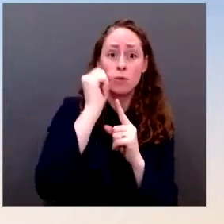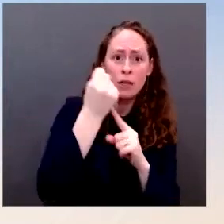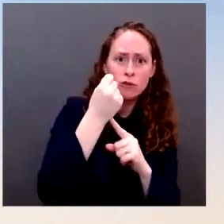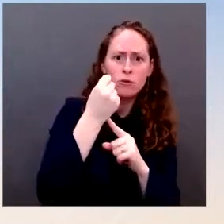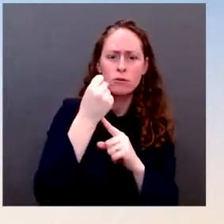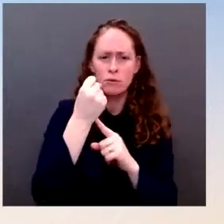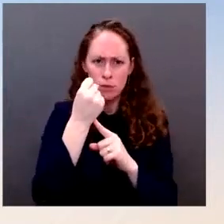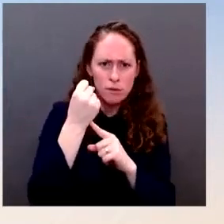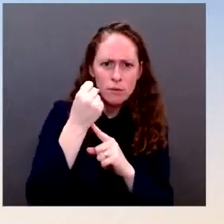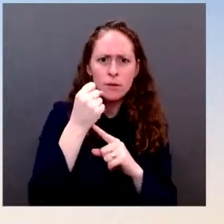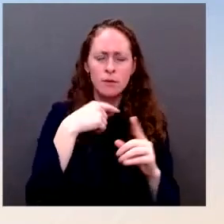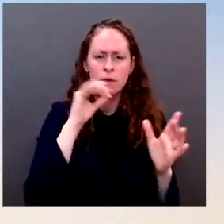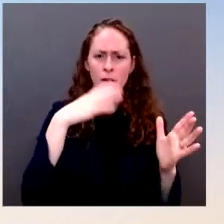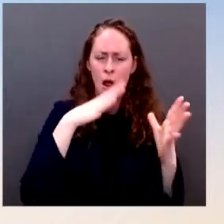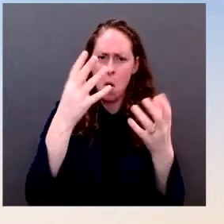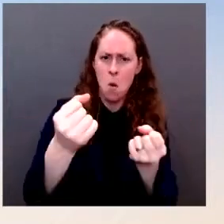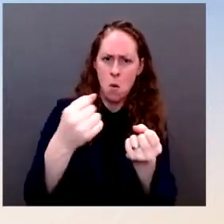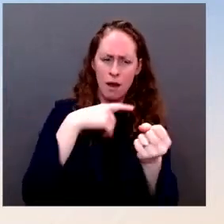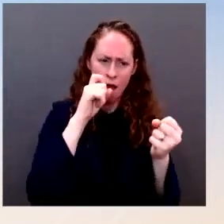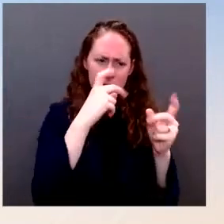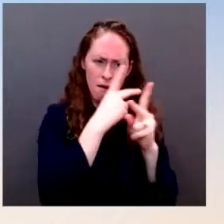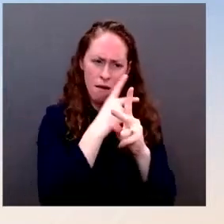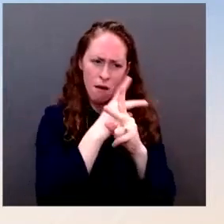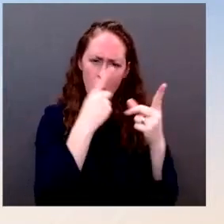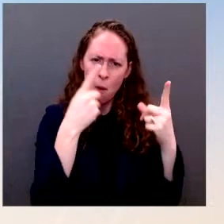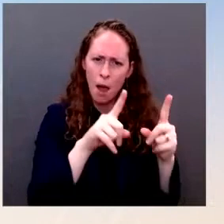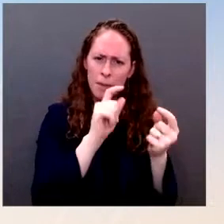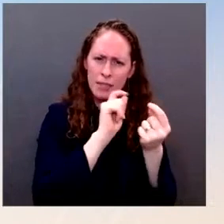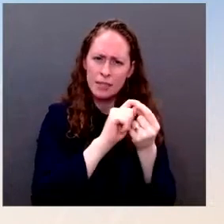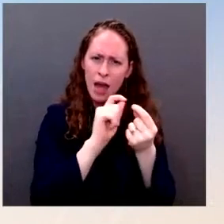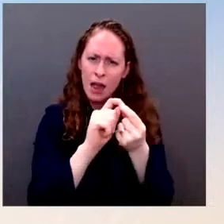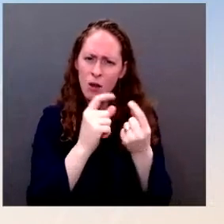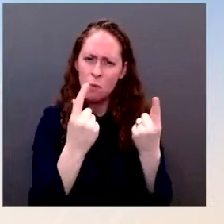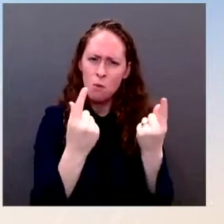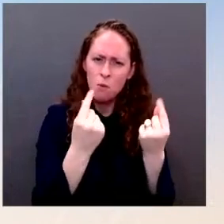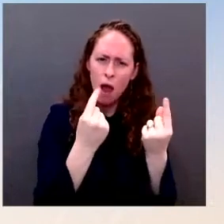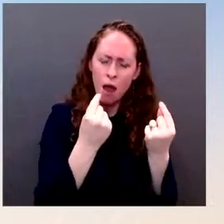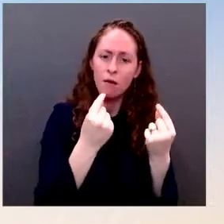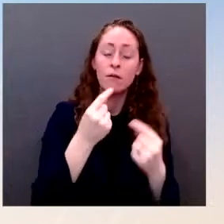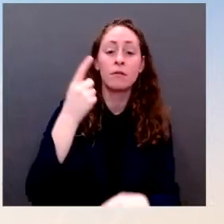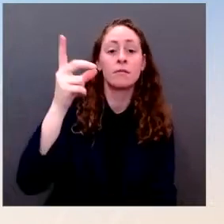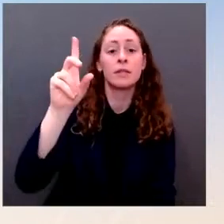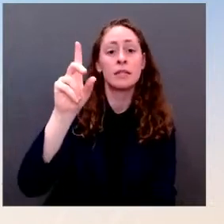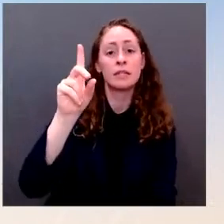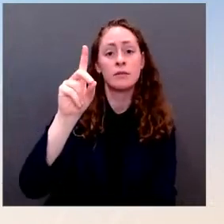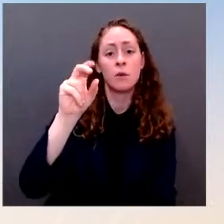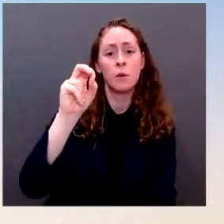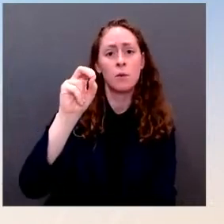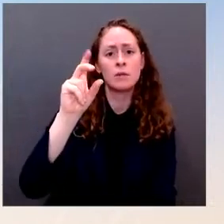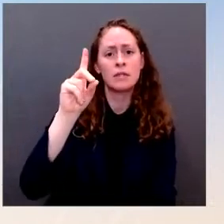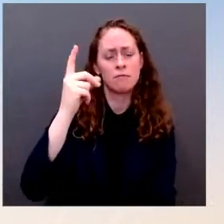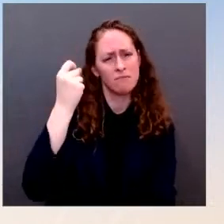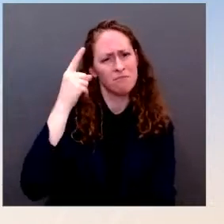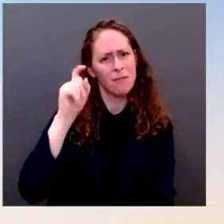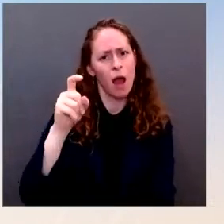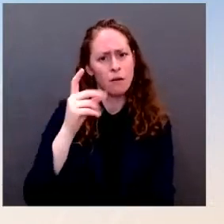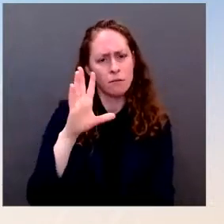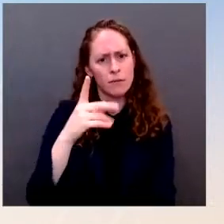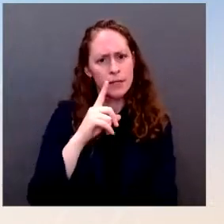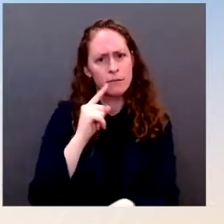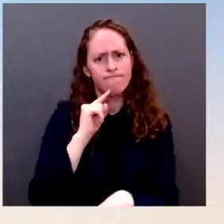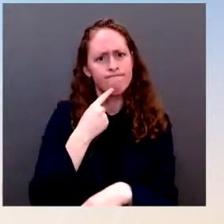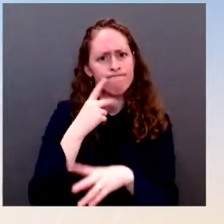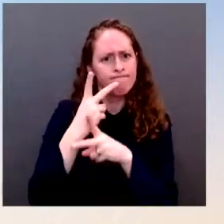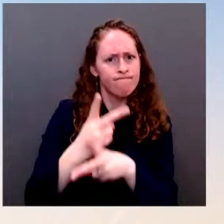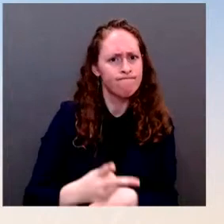to the question the President directed his Department of Defense to take every precaution to minimize civilian casualties and that we would release all of the information